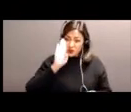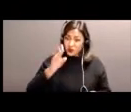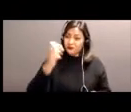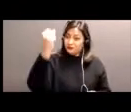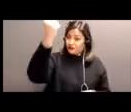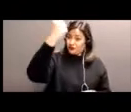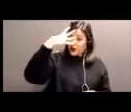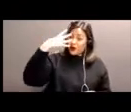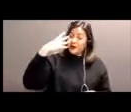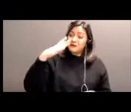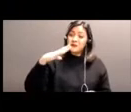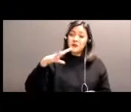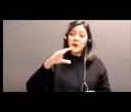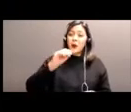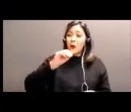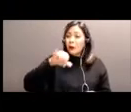it.